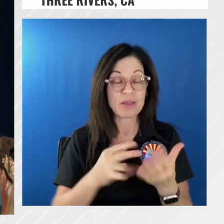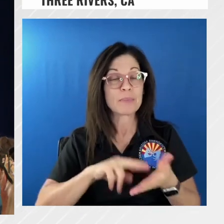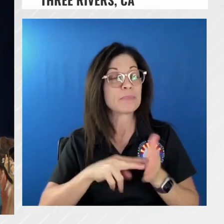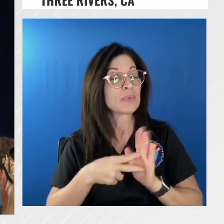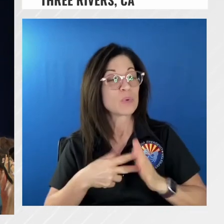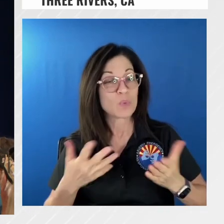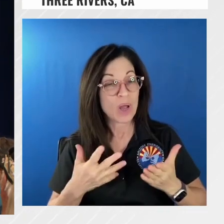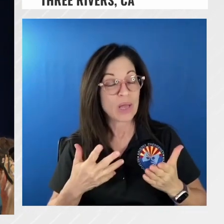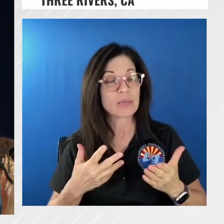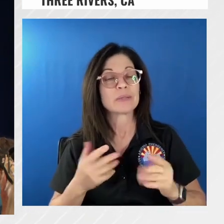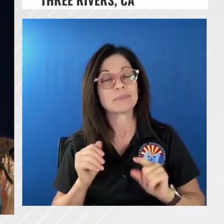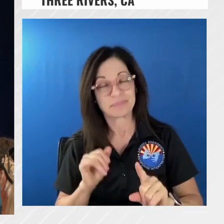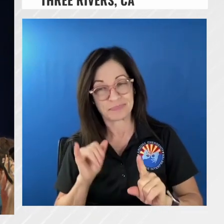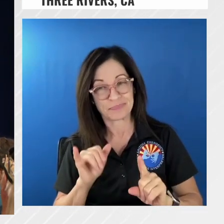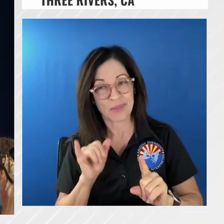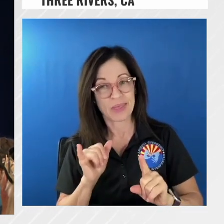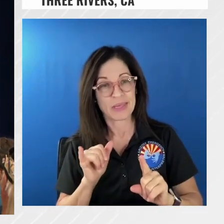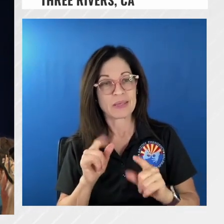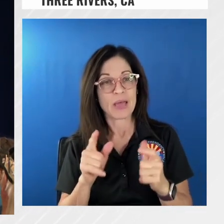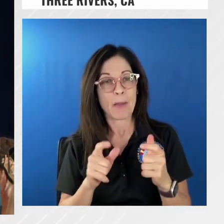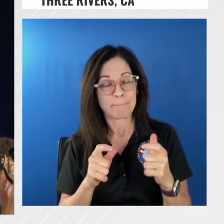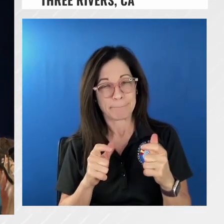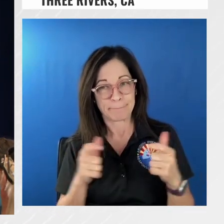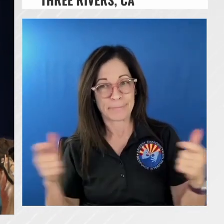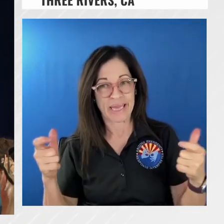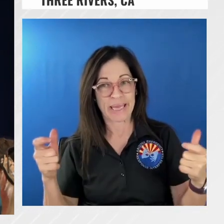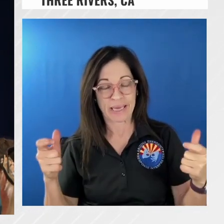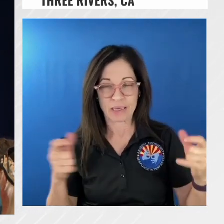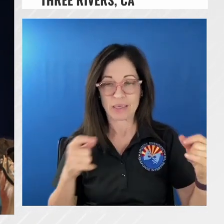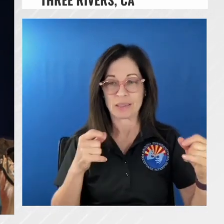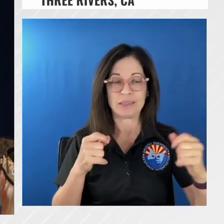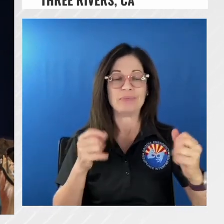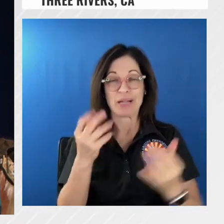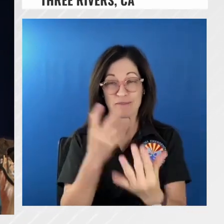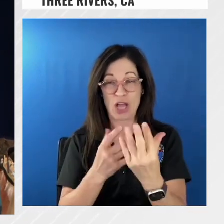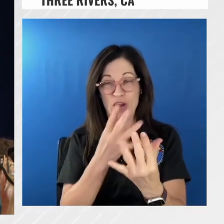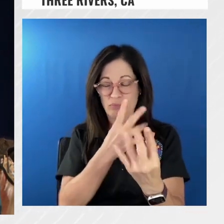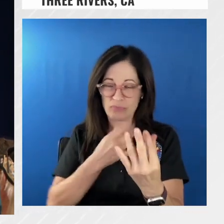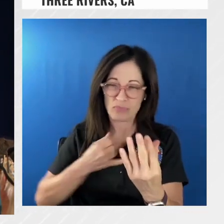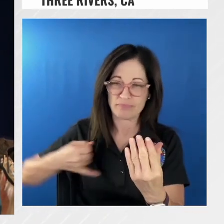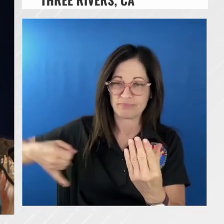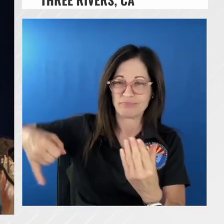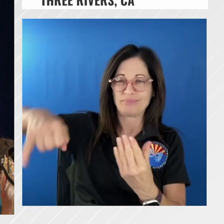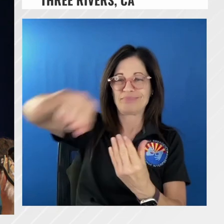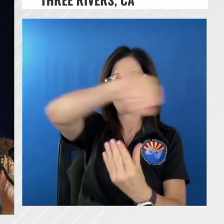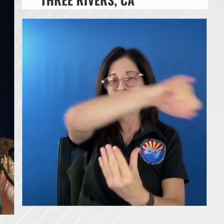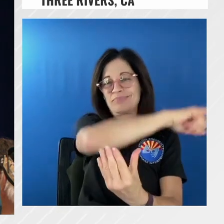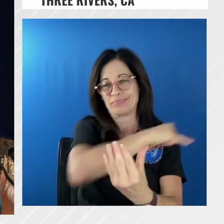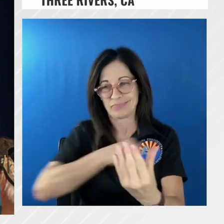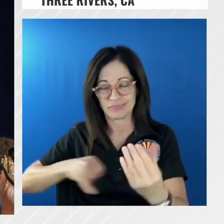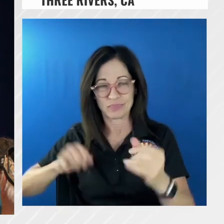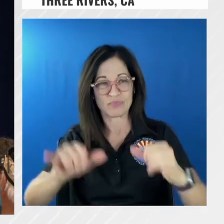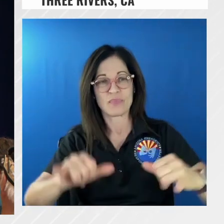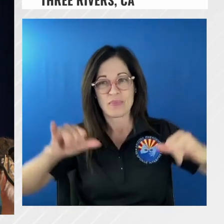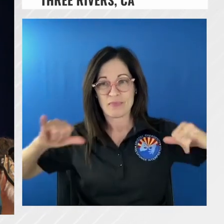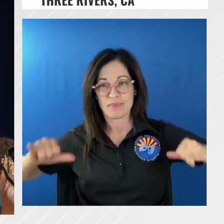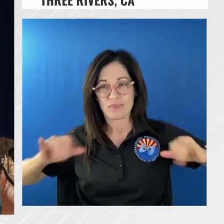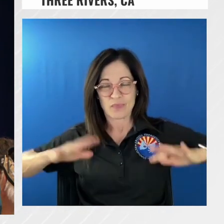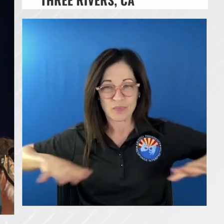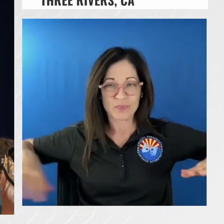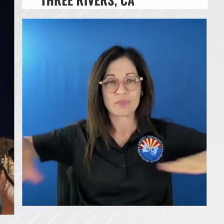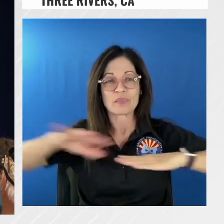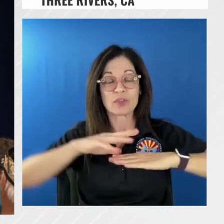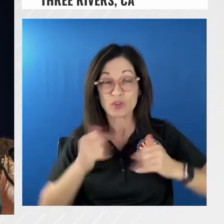looking at a very big containment box um in order to contain that so the fire is going to get a lot